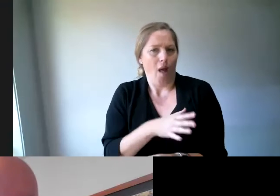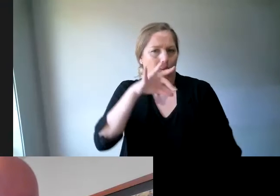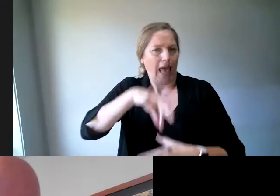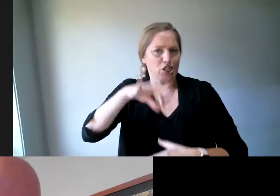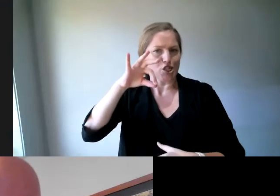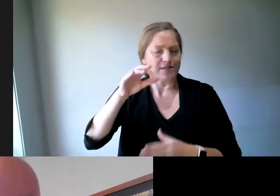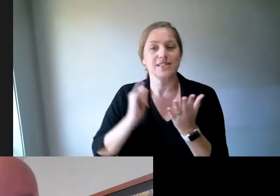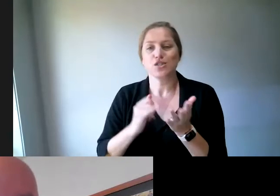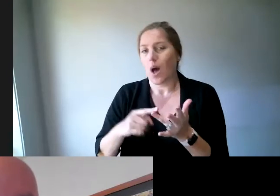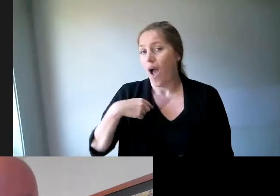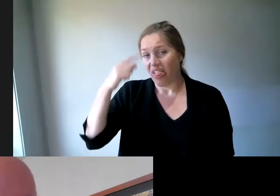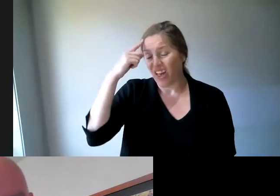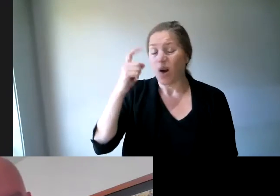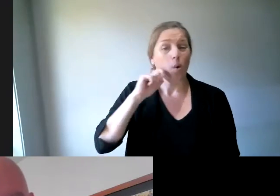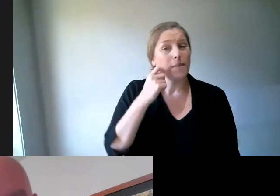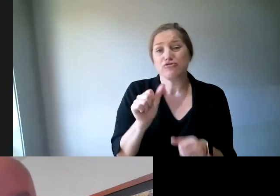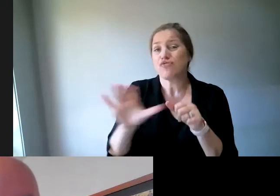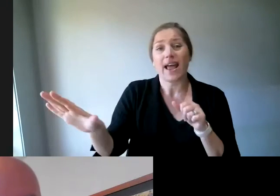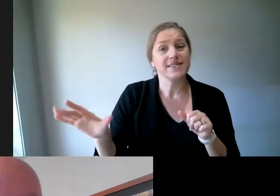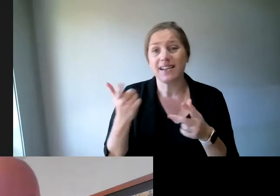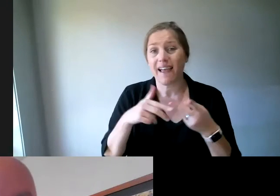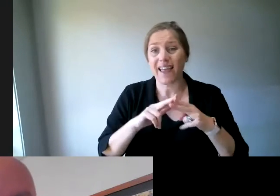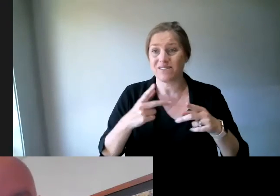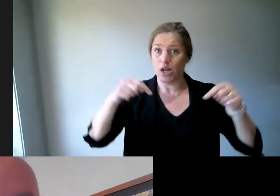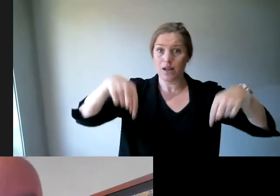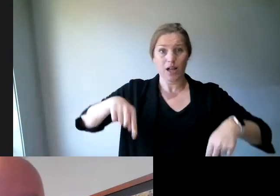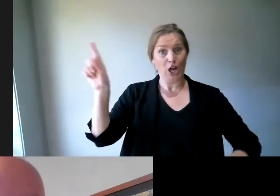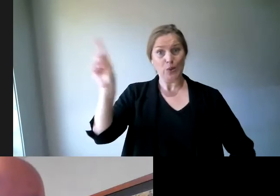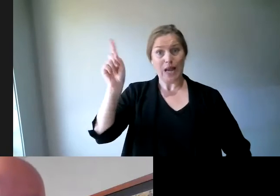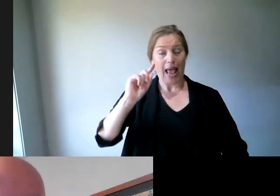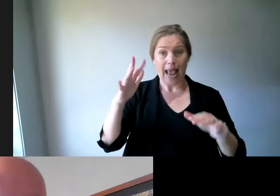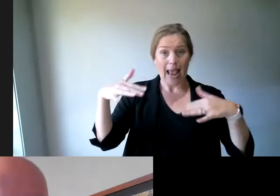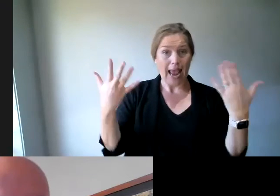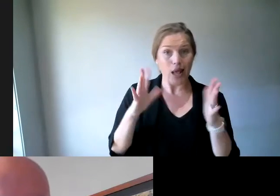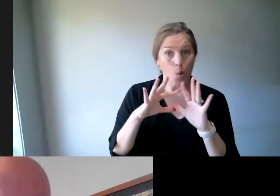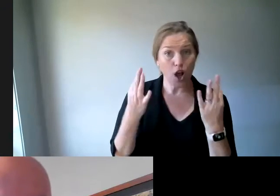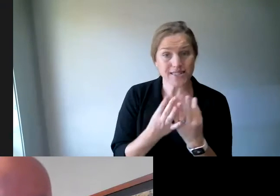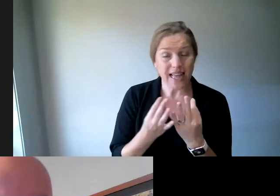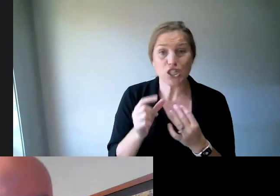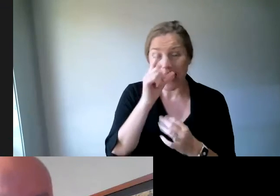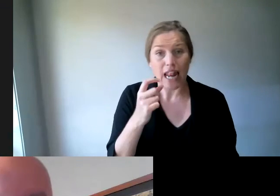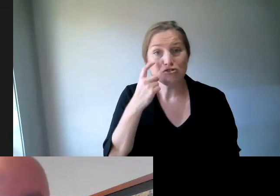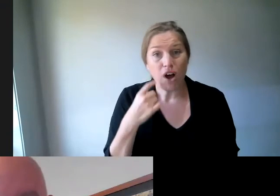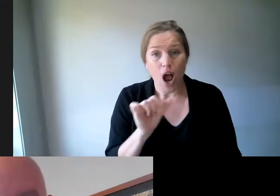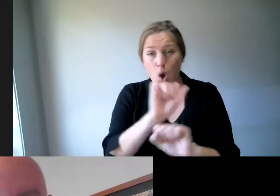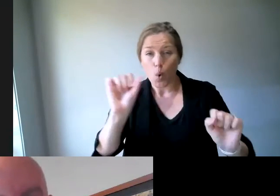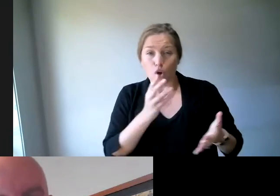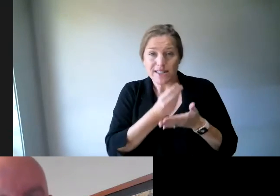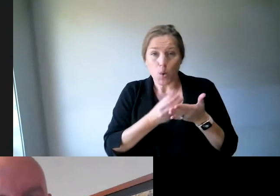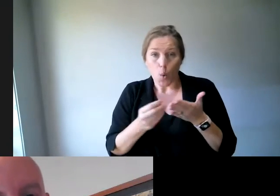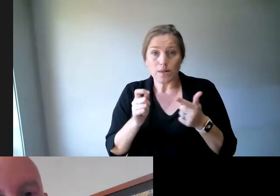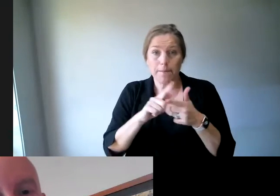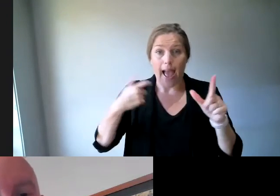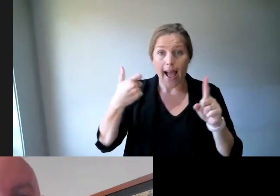organizations today who are involved today could take their resources pack. It's